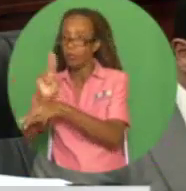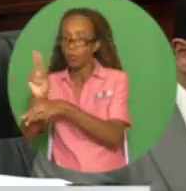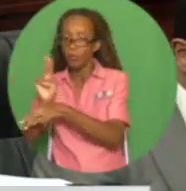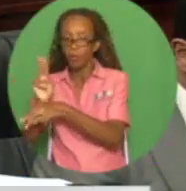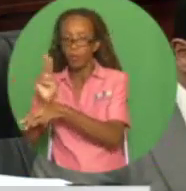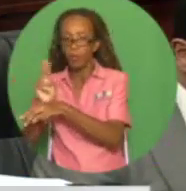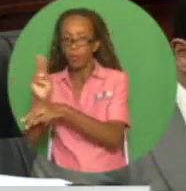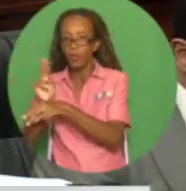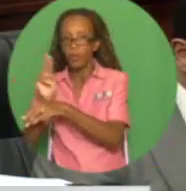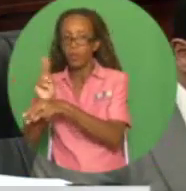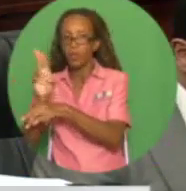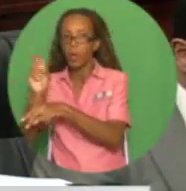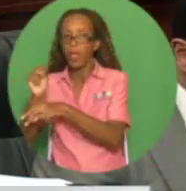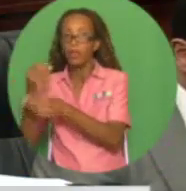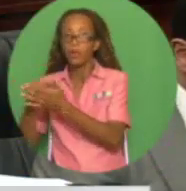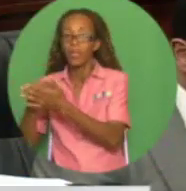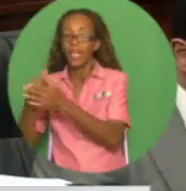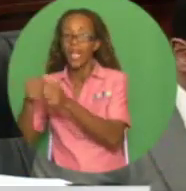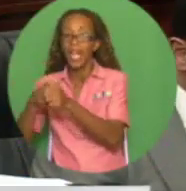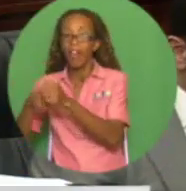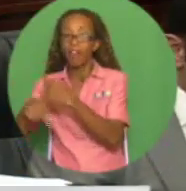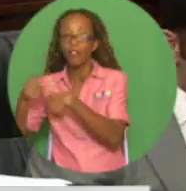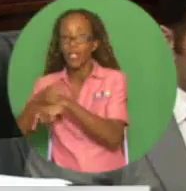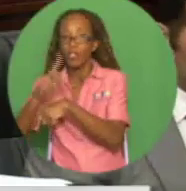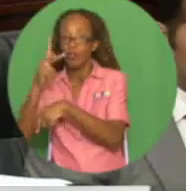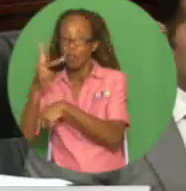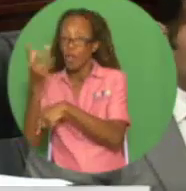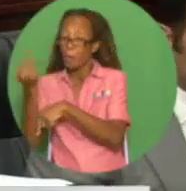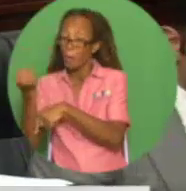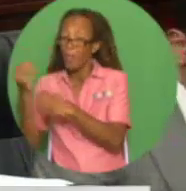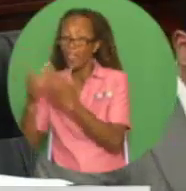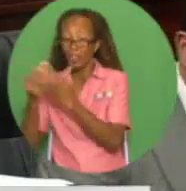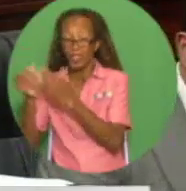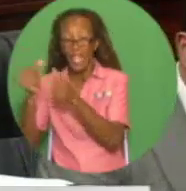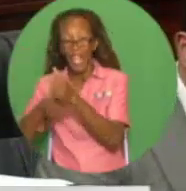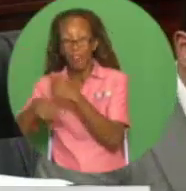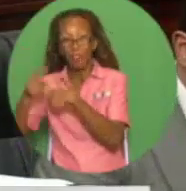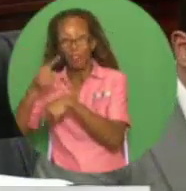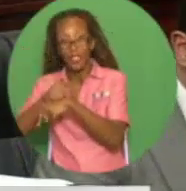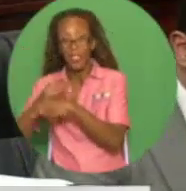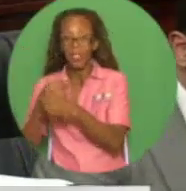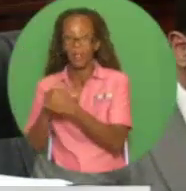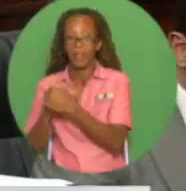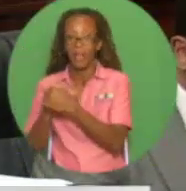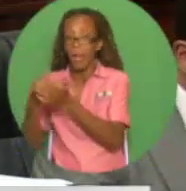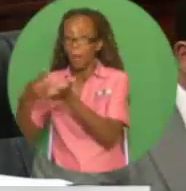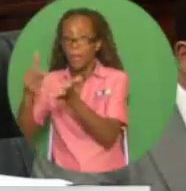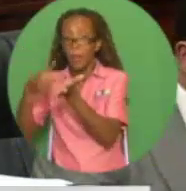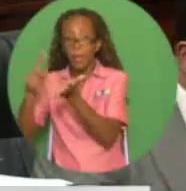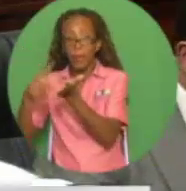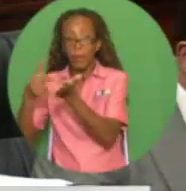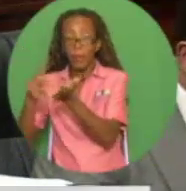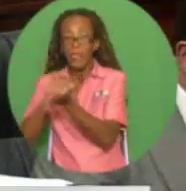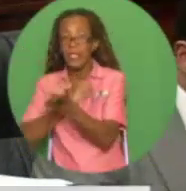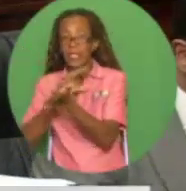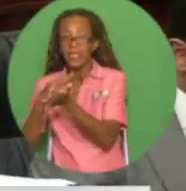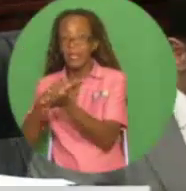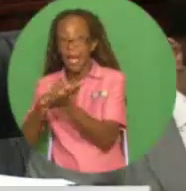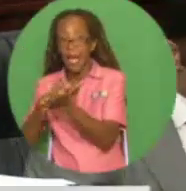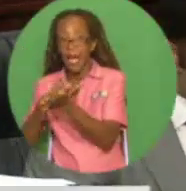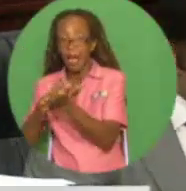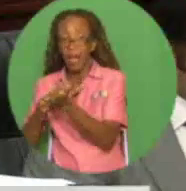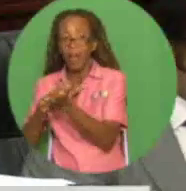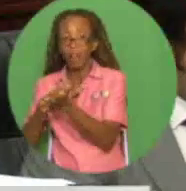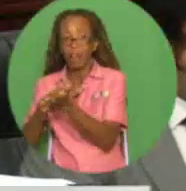barrel of oil refinery, or $3 million per day, escalating manpower costs, accounting for almost 50 percent